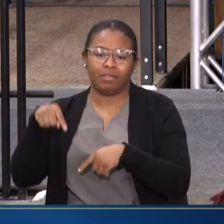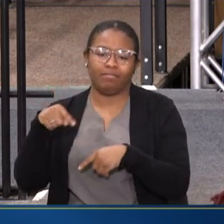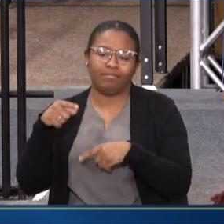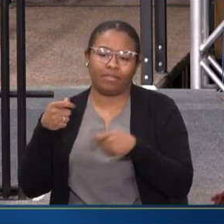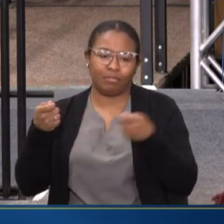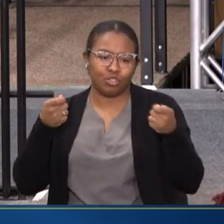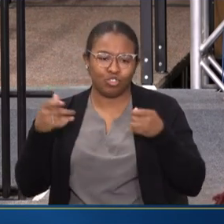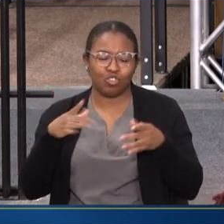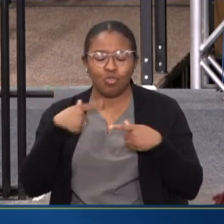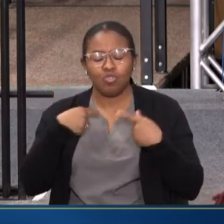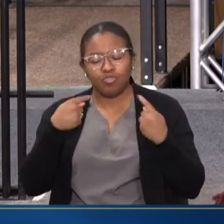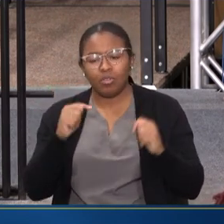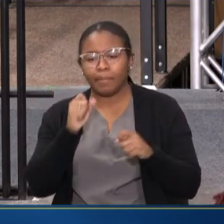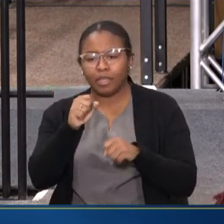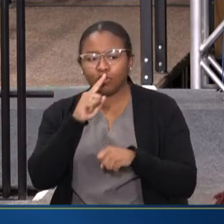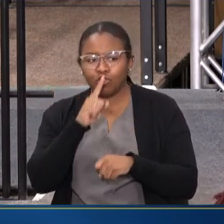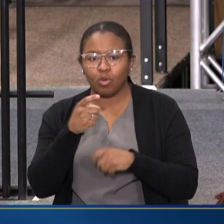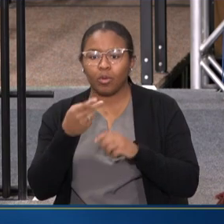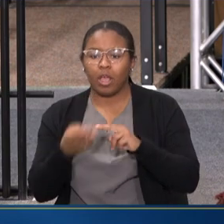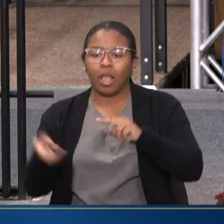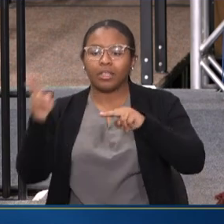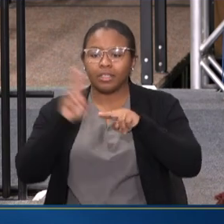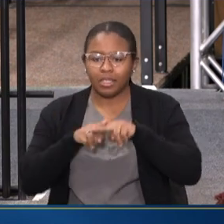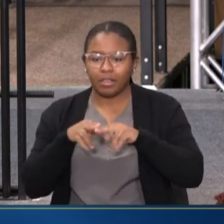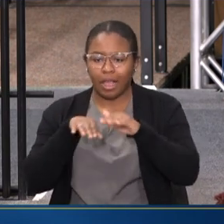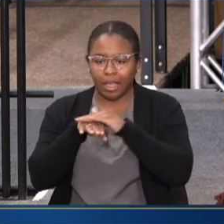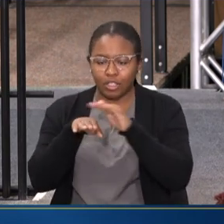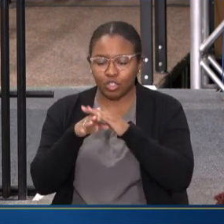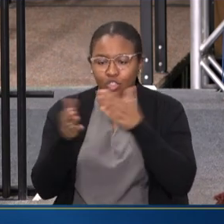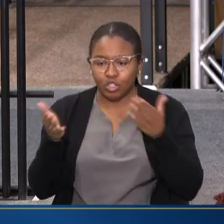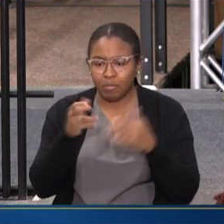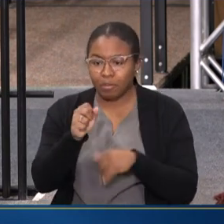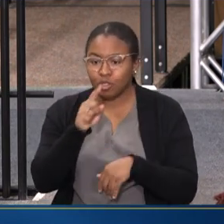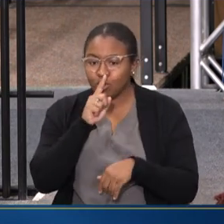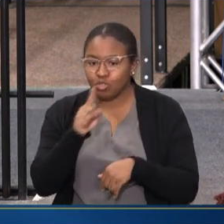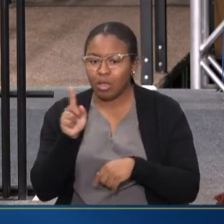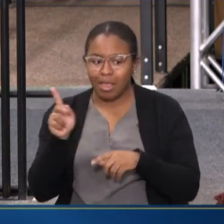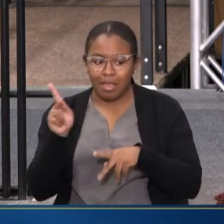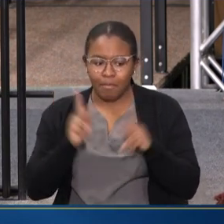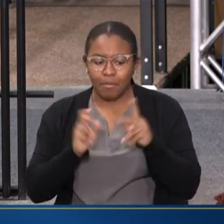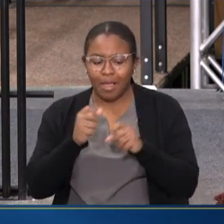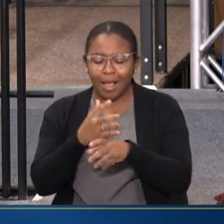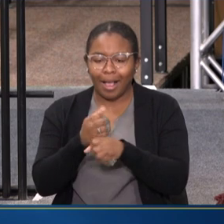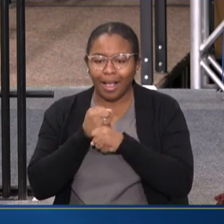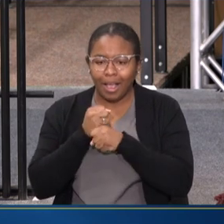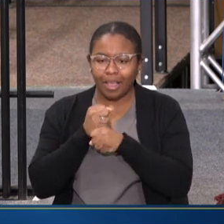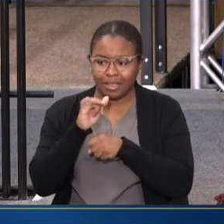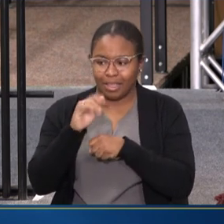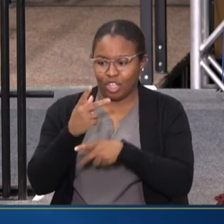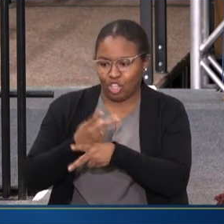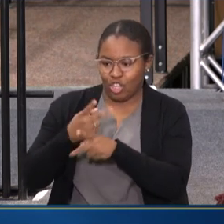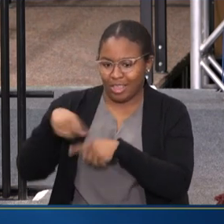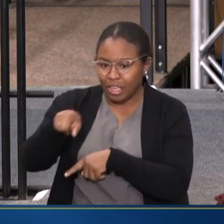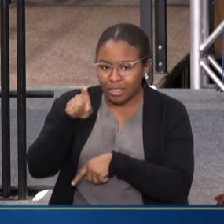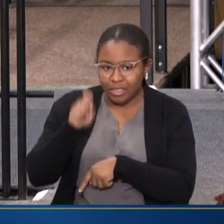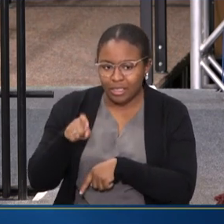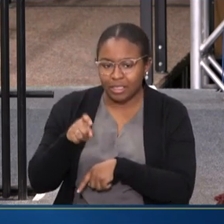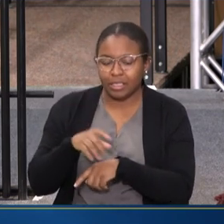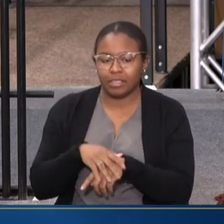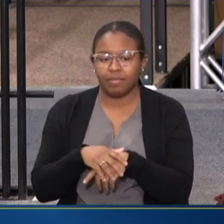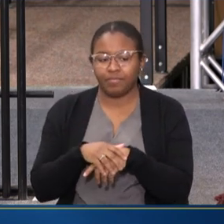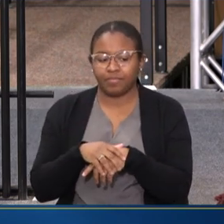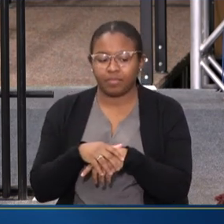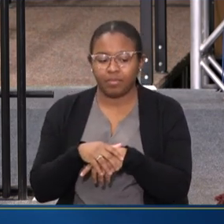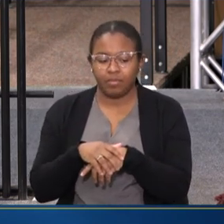TRYING TO MAKE SURE THAT WE INCREASE ACCESS TO SERVICES, MAKE SURE THAT PEOPLE CAN GET THE CARE THAT THEY NEED ON